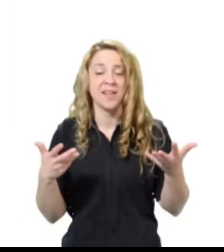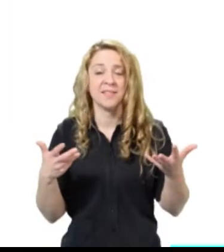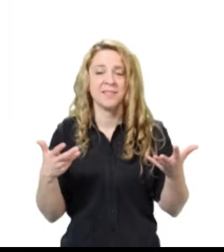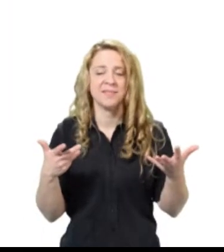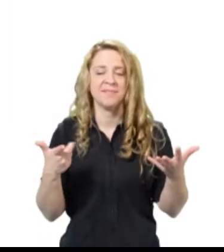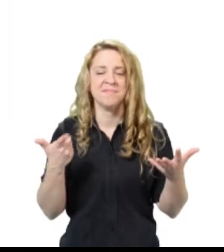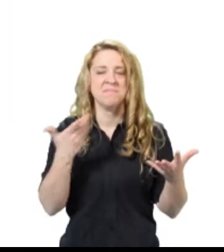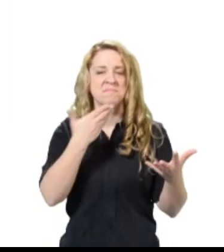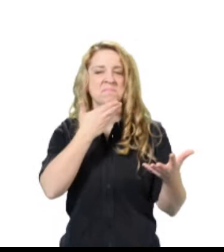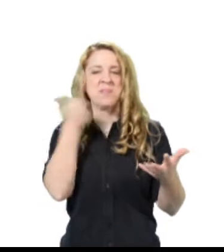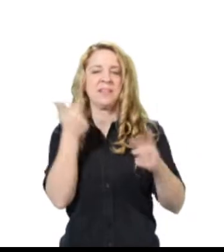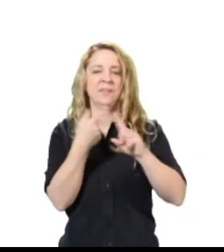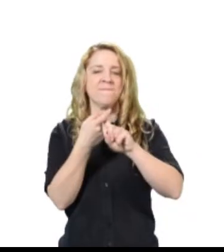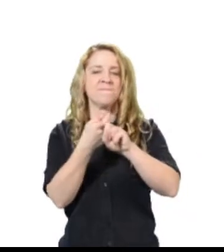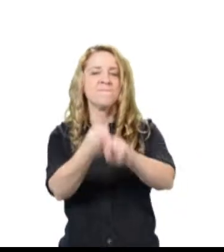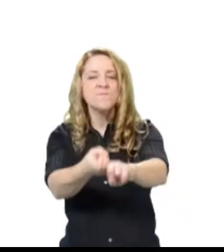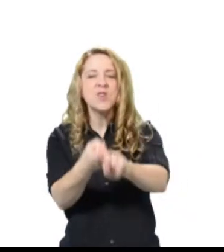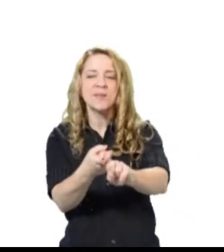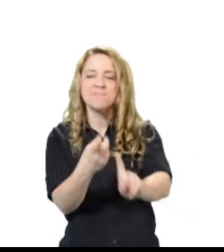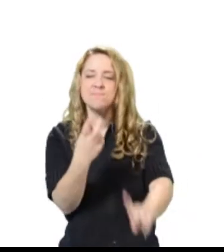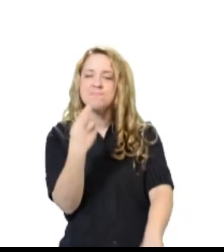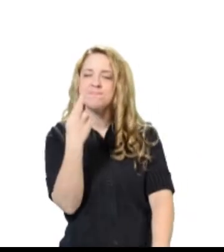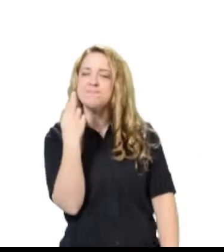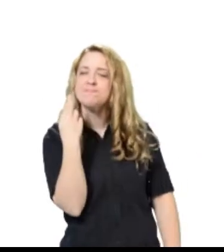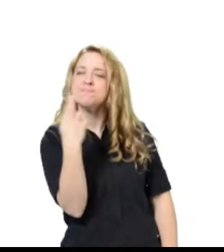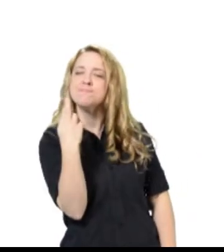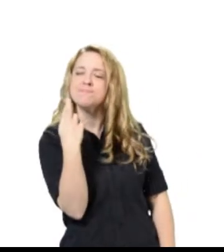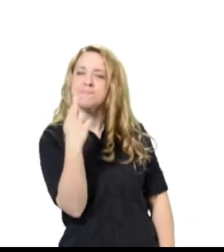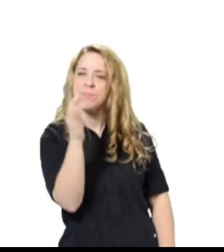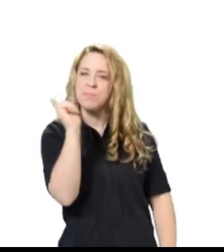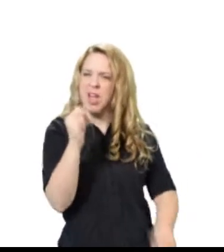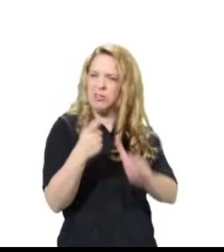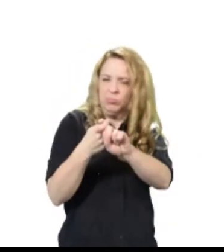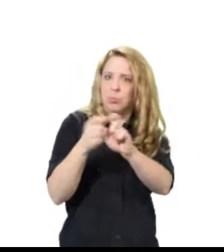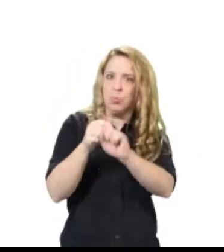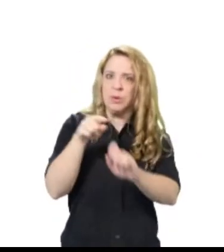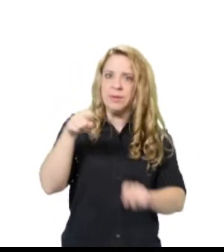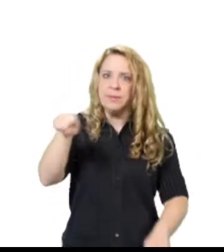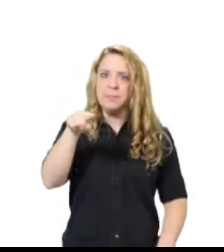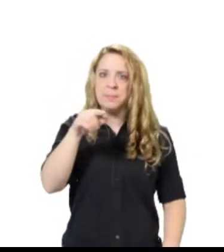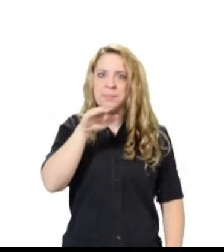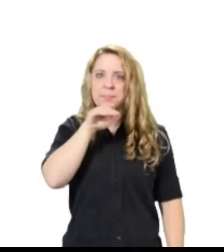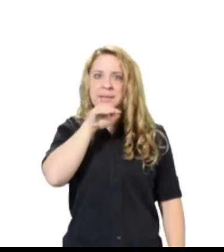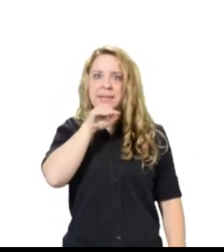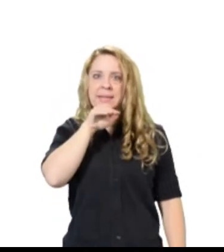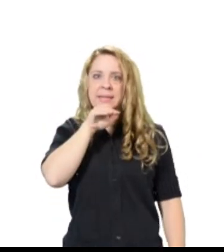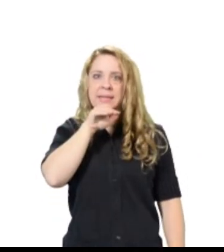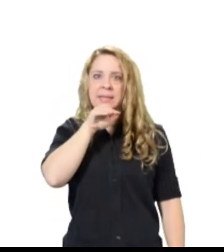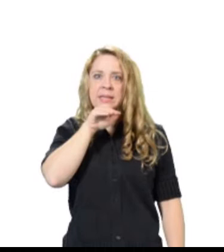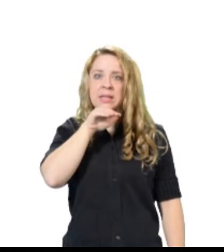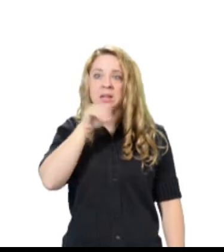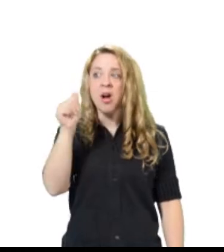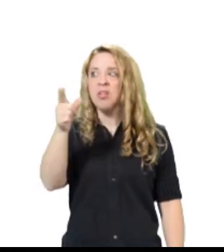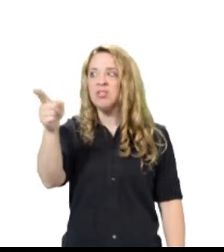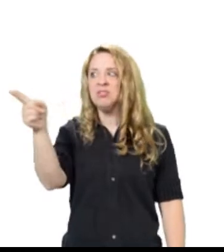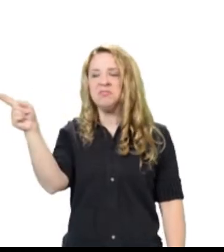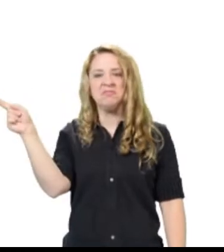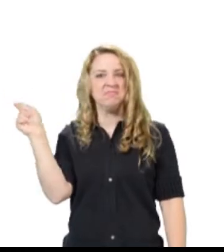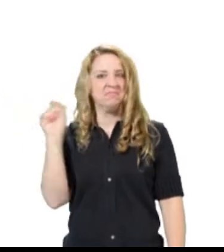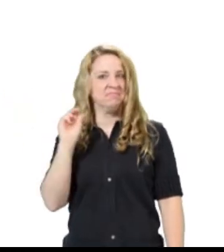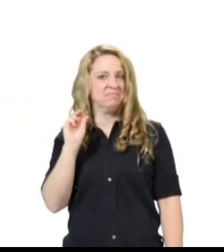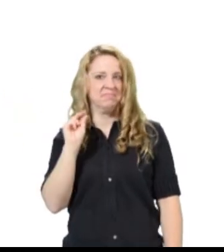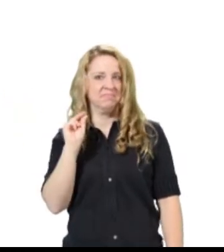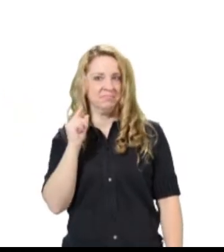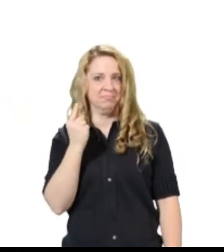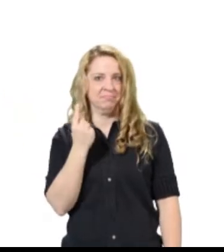Oh, these cards aren't for Valentine's Day, replied Franklin. They're for Friendship Day. And Friendship Day can be any day